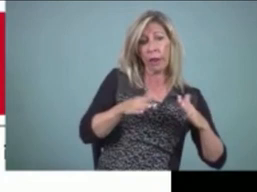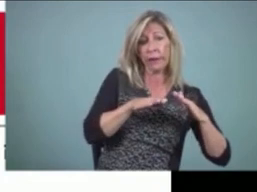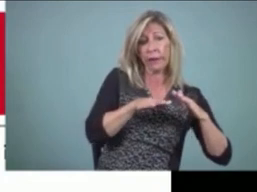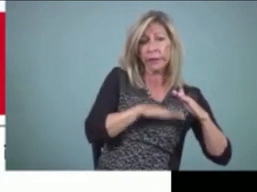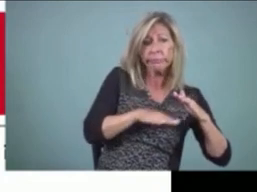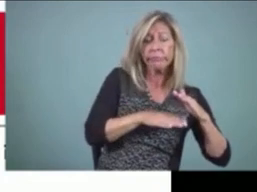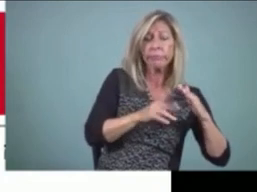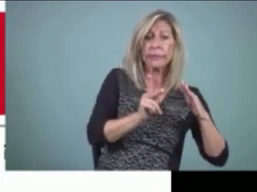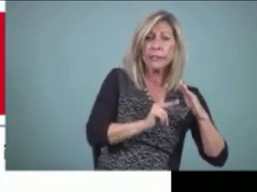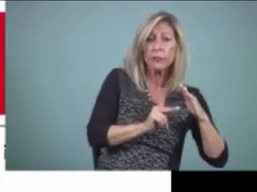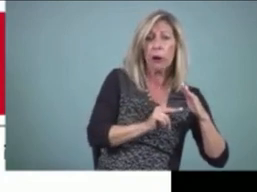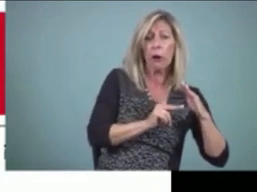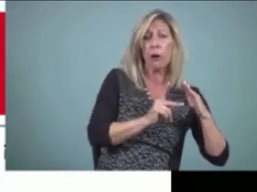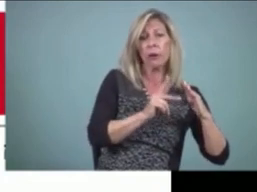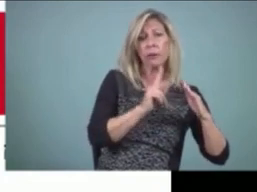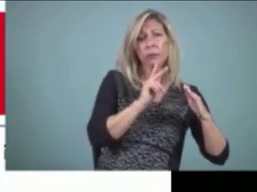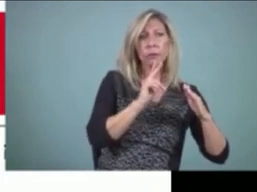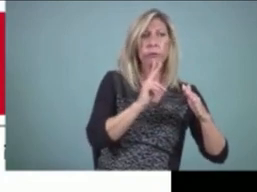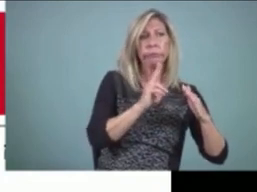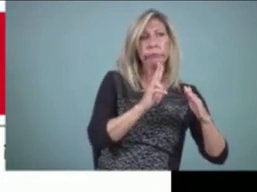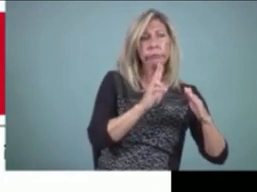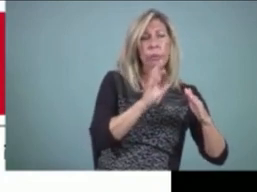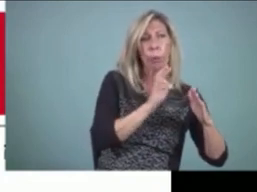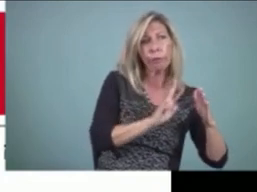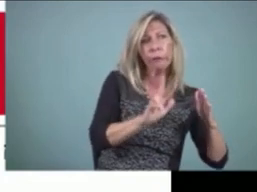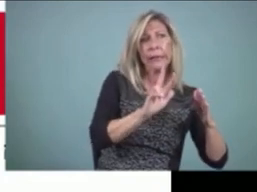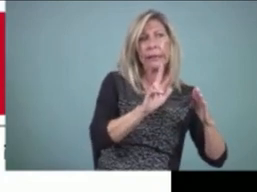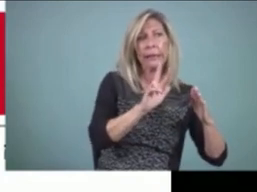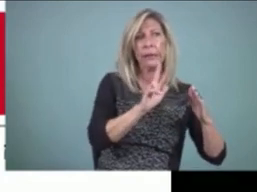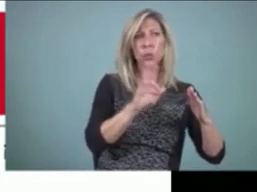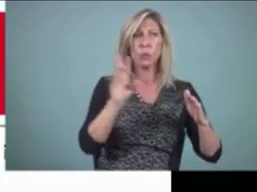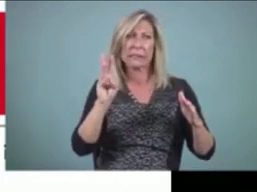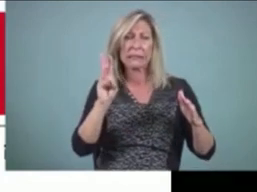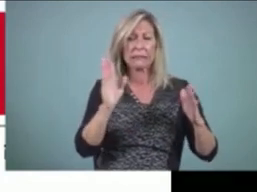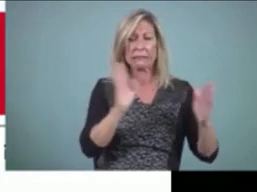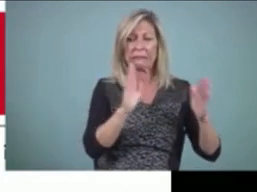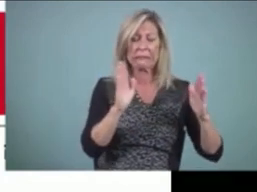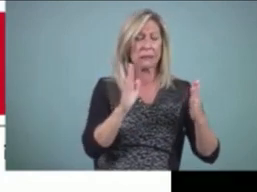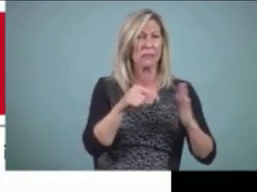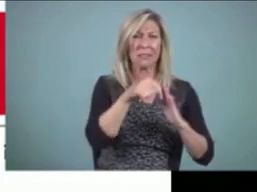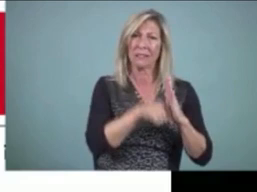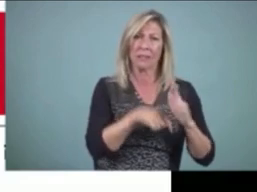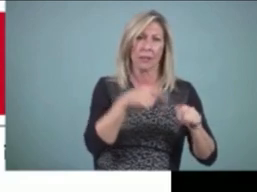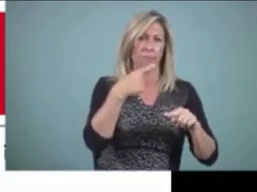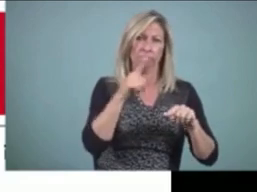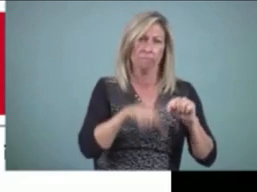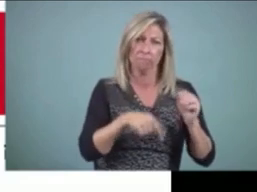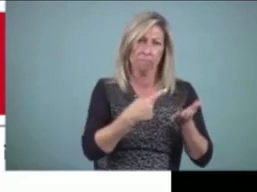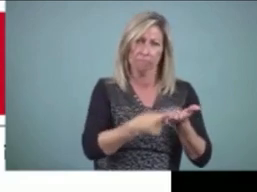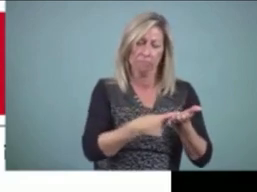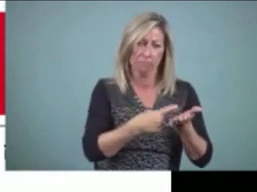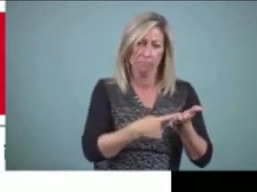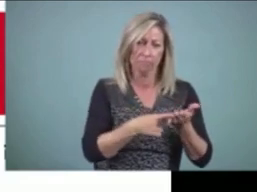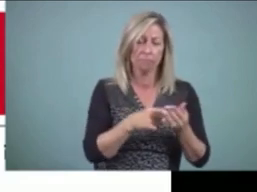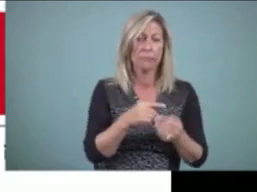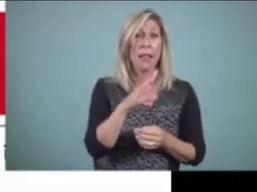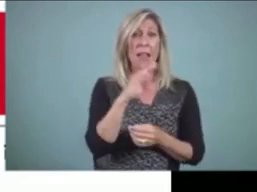of three to six-year-old crowd. Nor are we going to spend a huge amount of time on learning to spell.